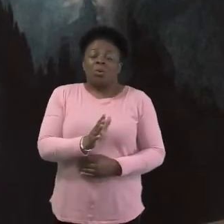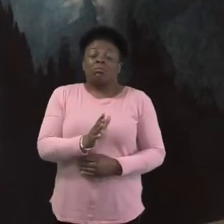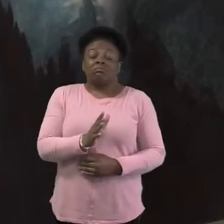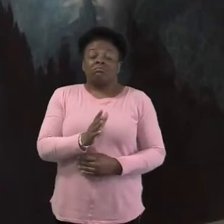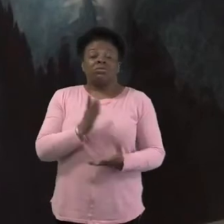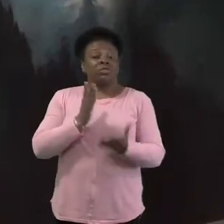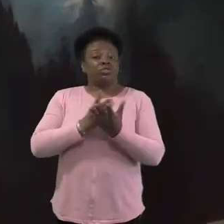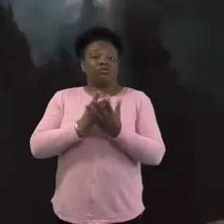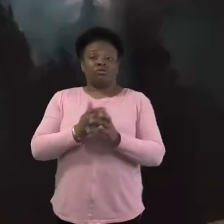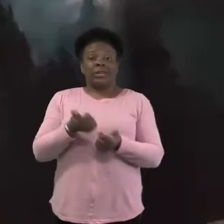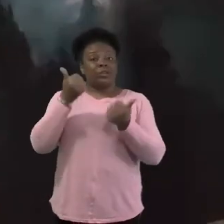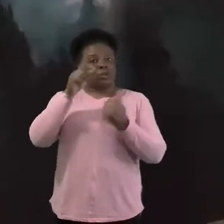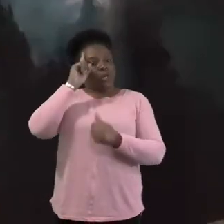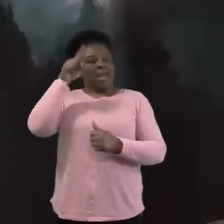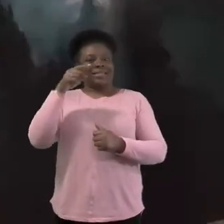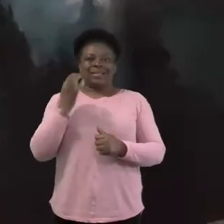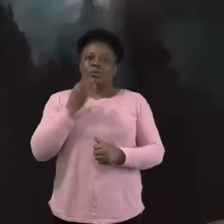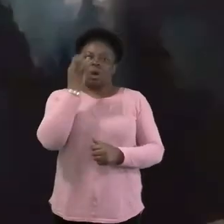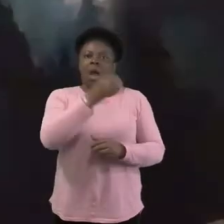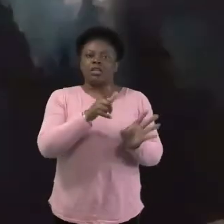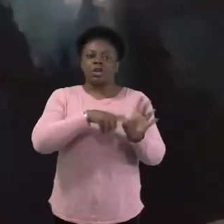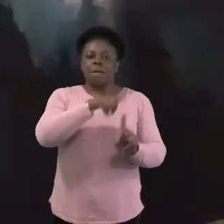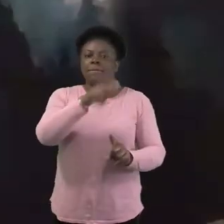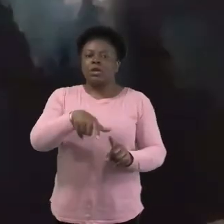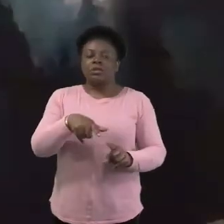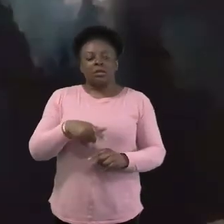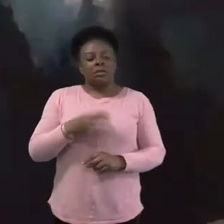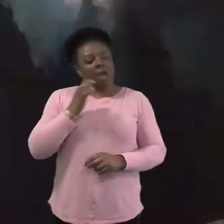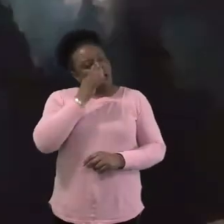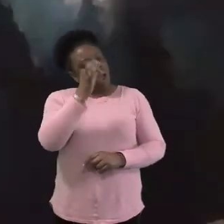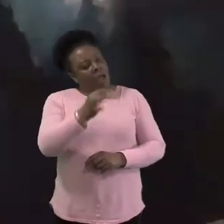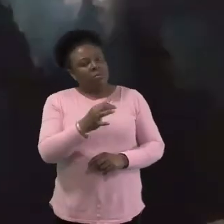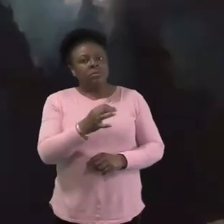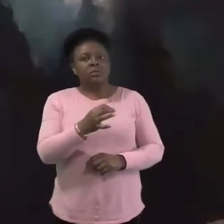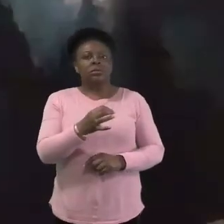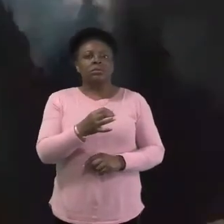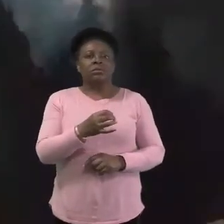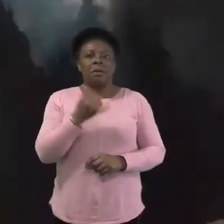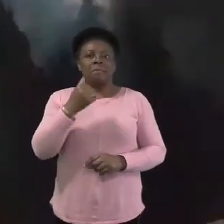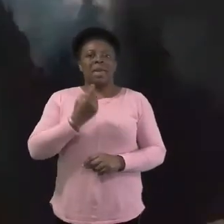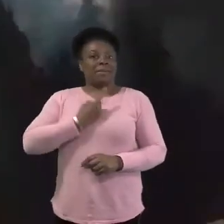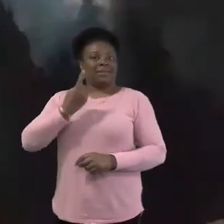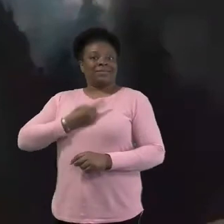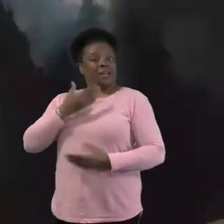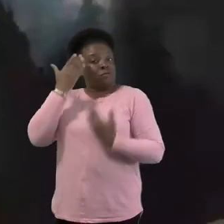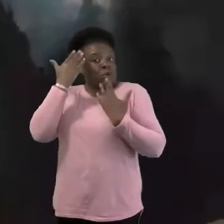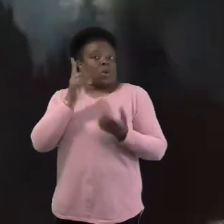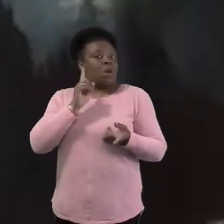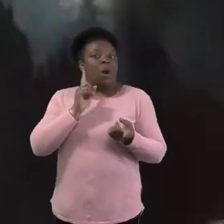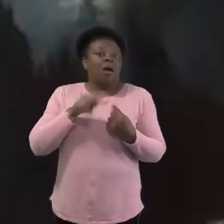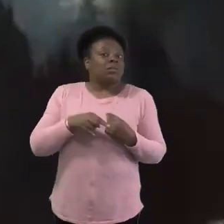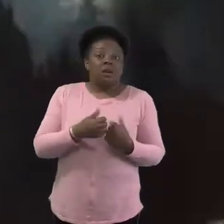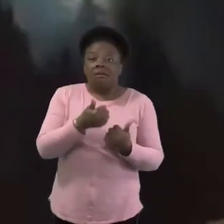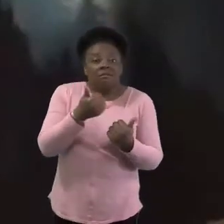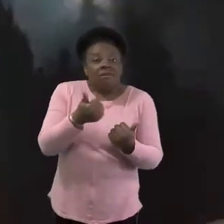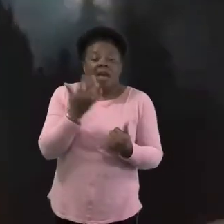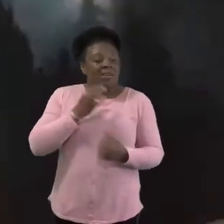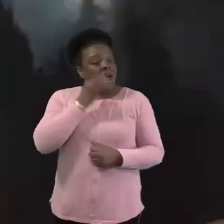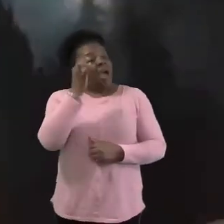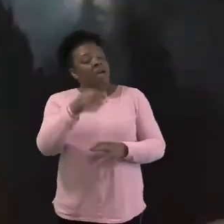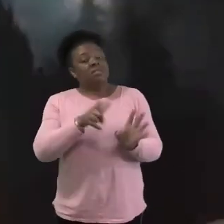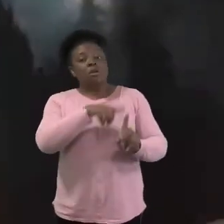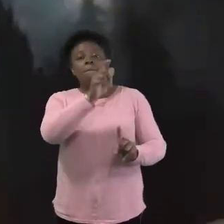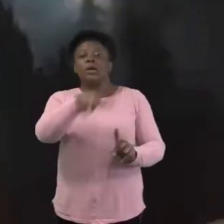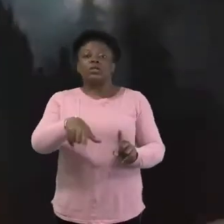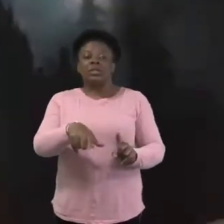ask a young person a question that even you don't know the answers to just to then start a discussion. Uh, and to also expect answers in return